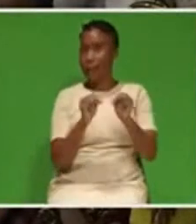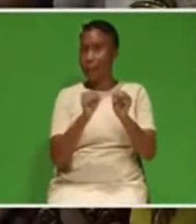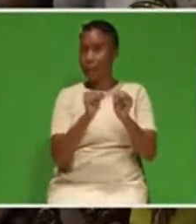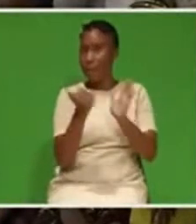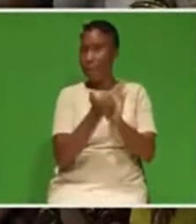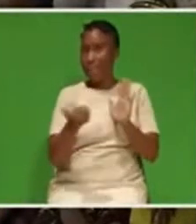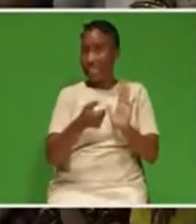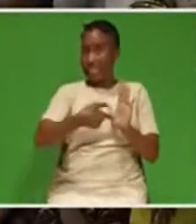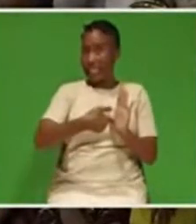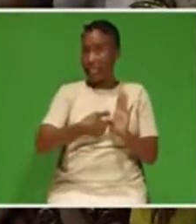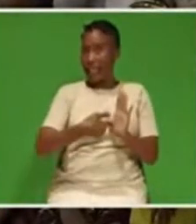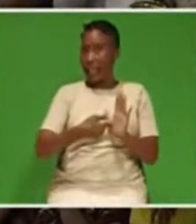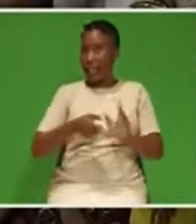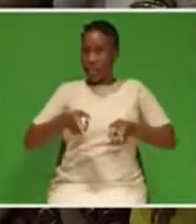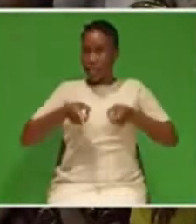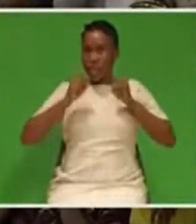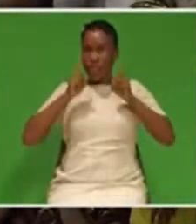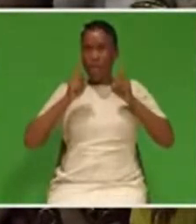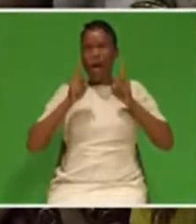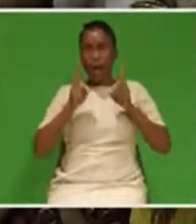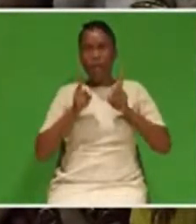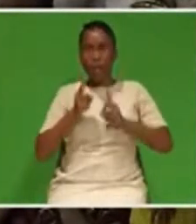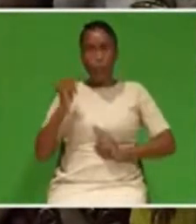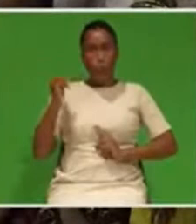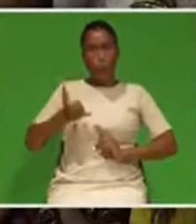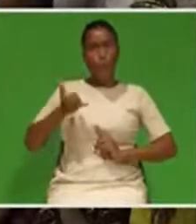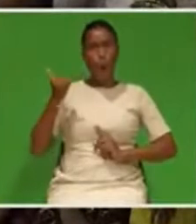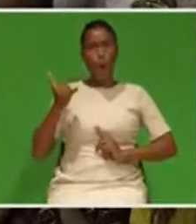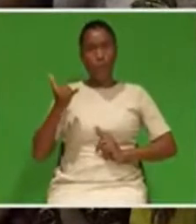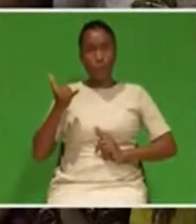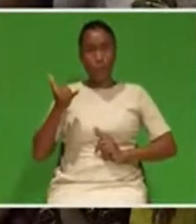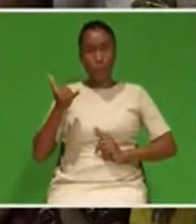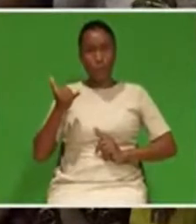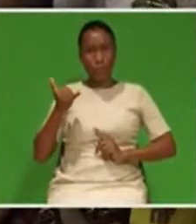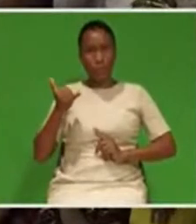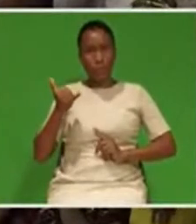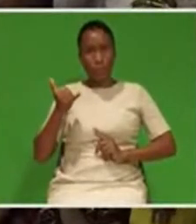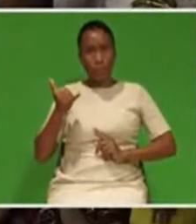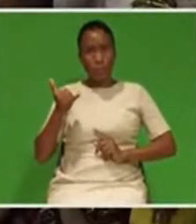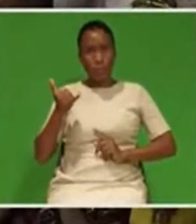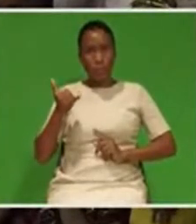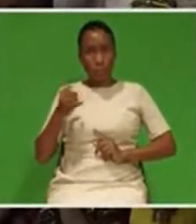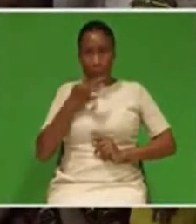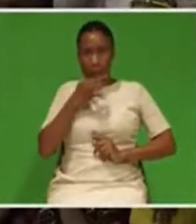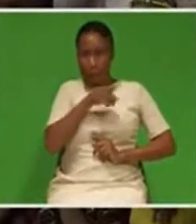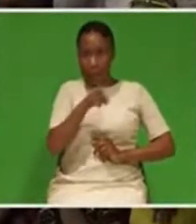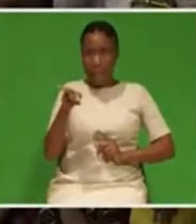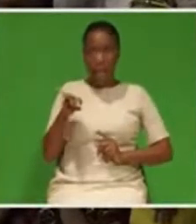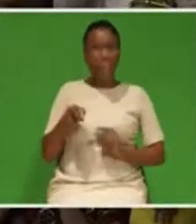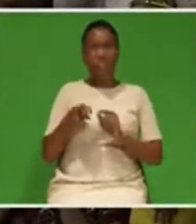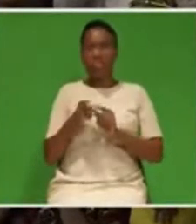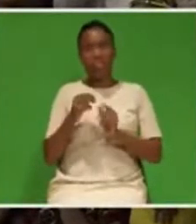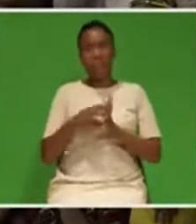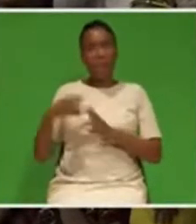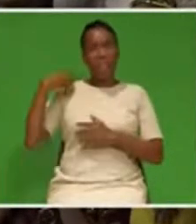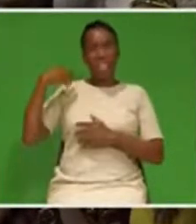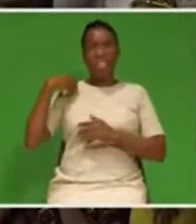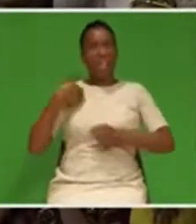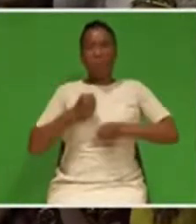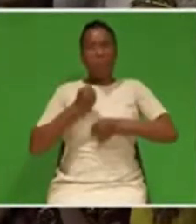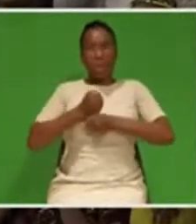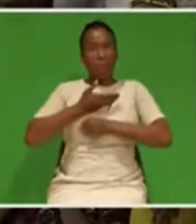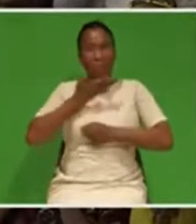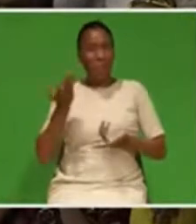dangerous weapon in the hands of incompetent ministers. This is the same